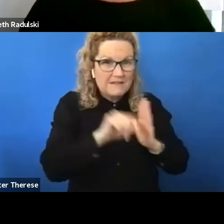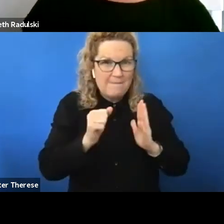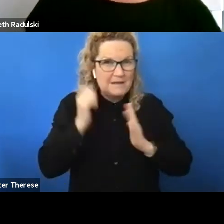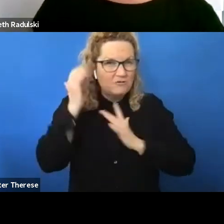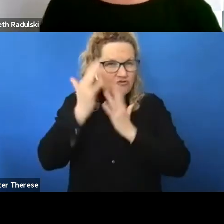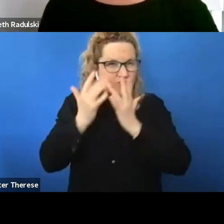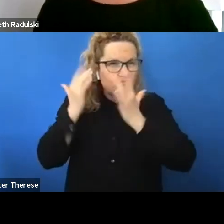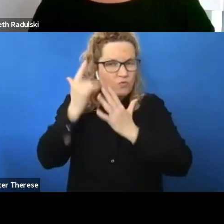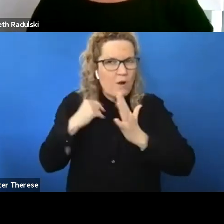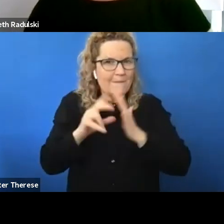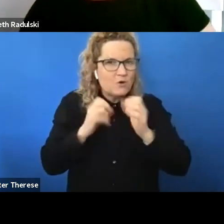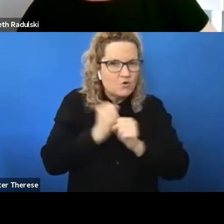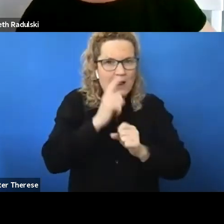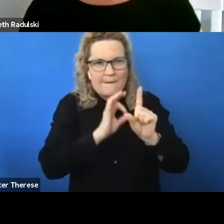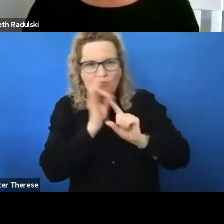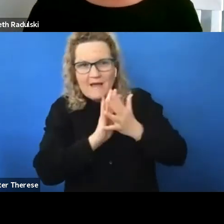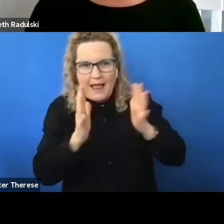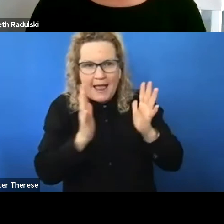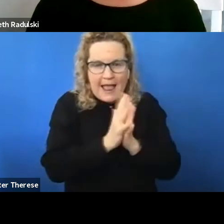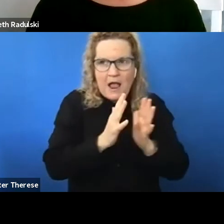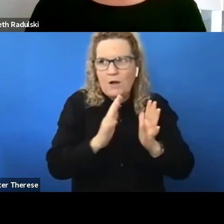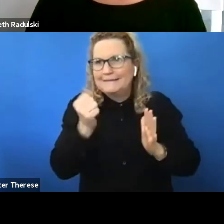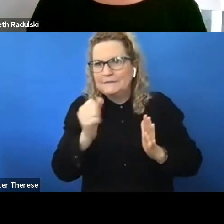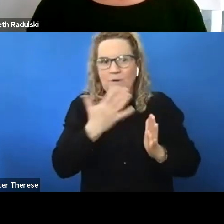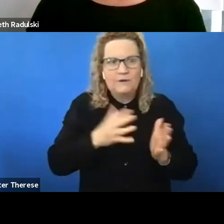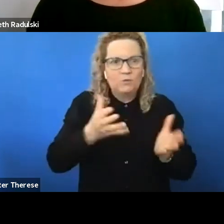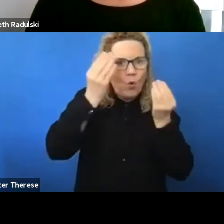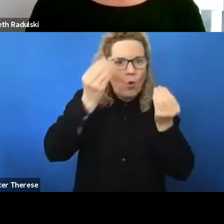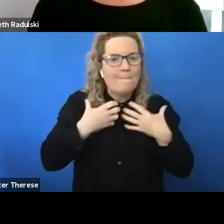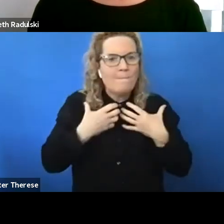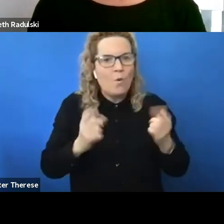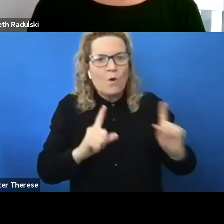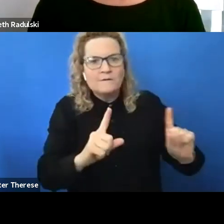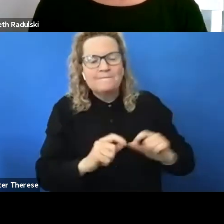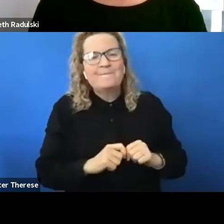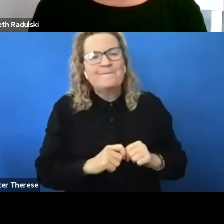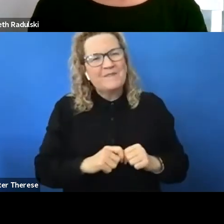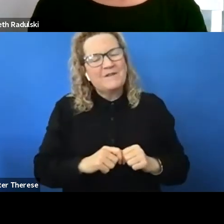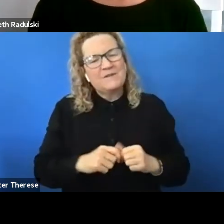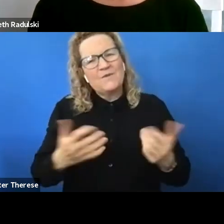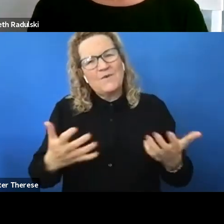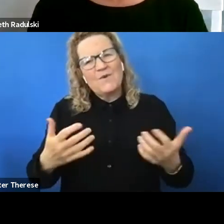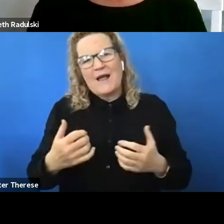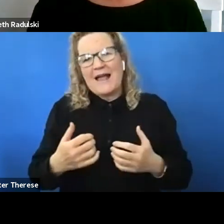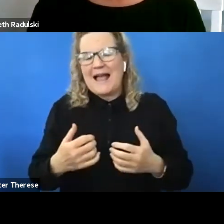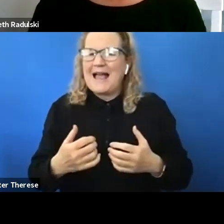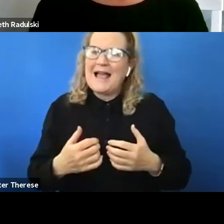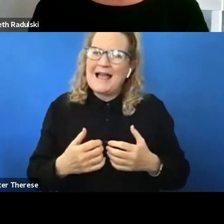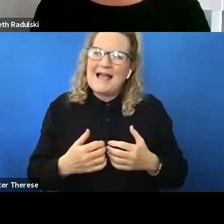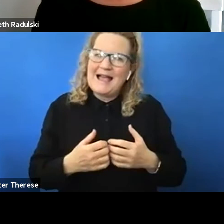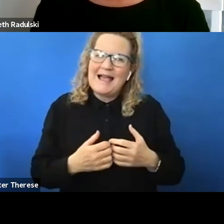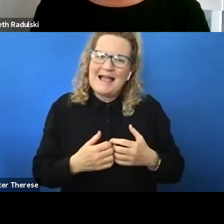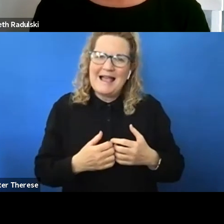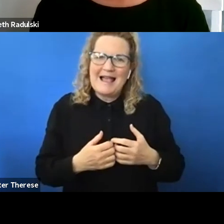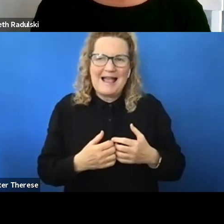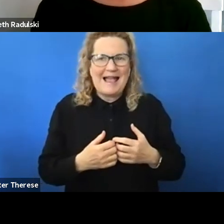doing what they could be doing better how much they still need to learn so i think it's yeah i don't think we will anytime